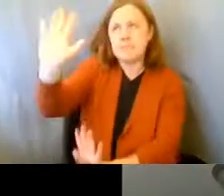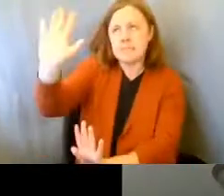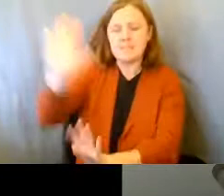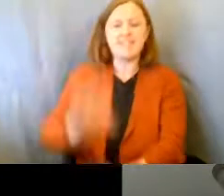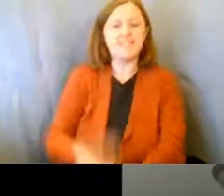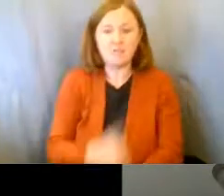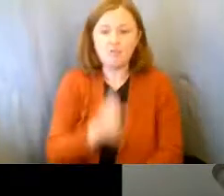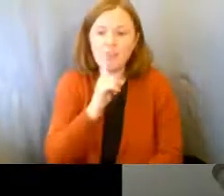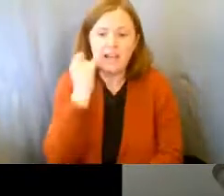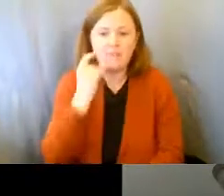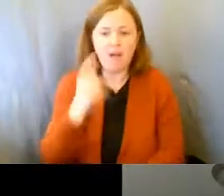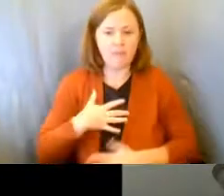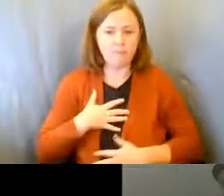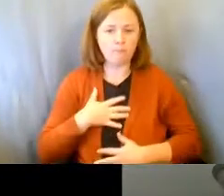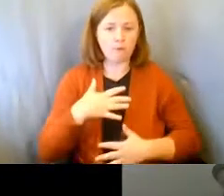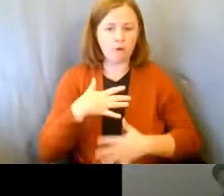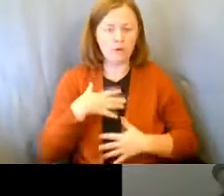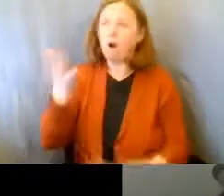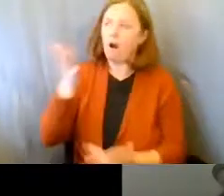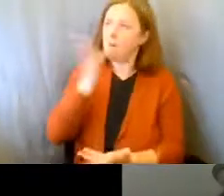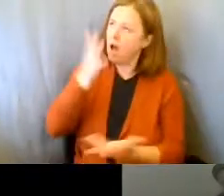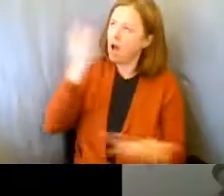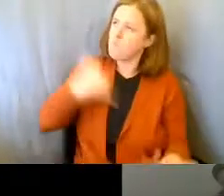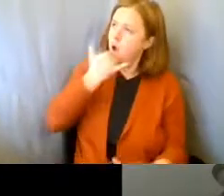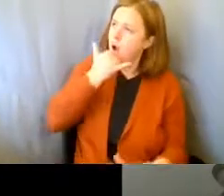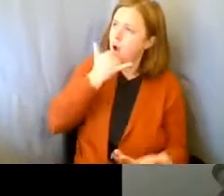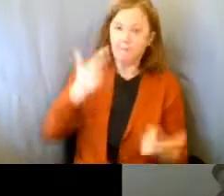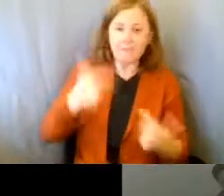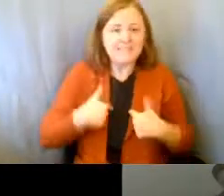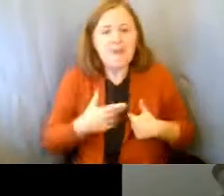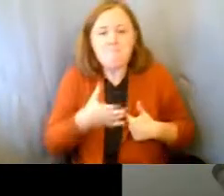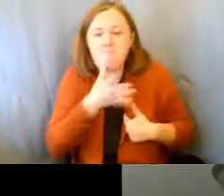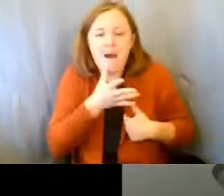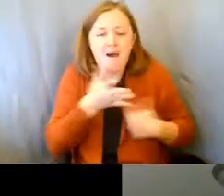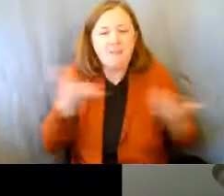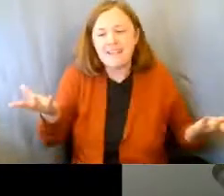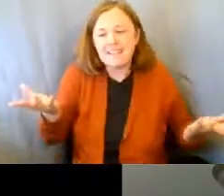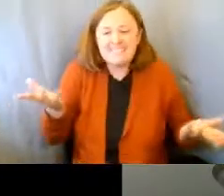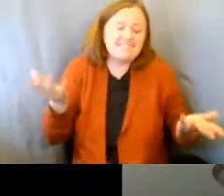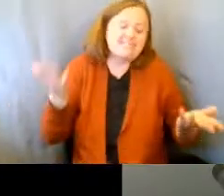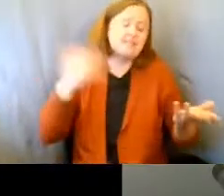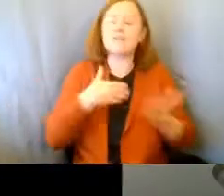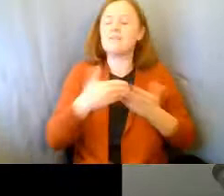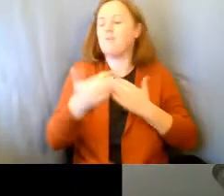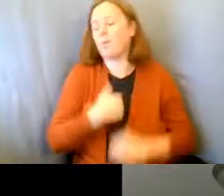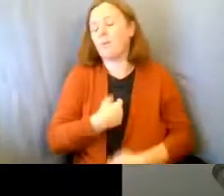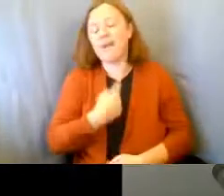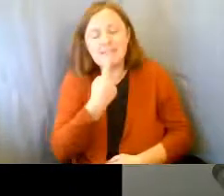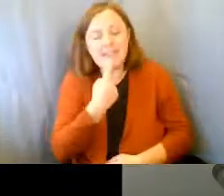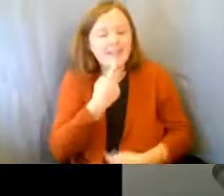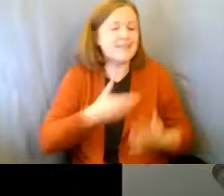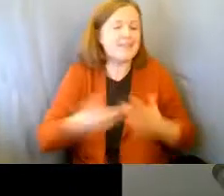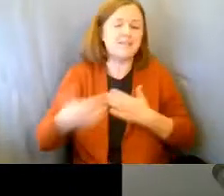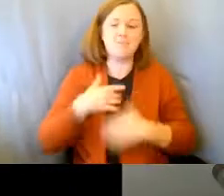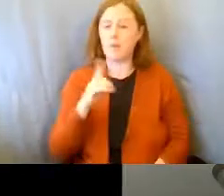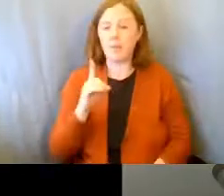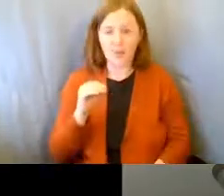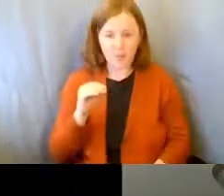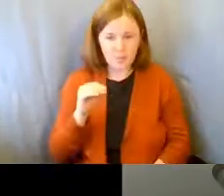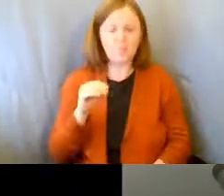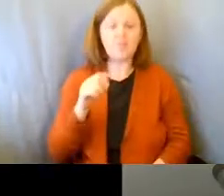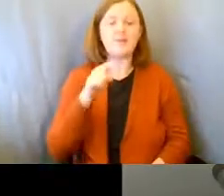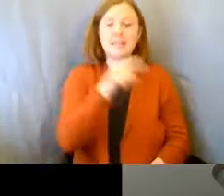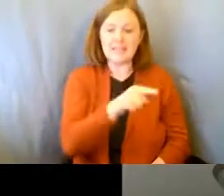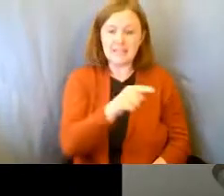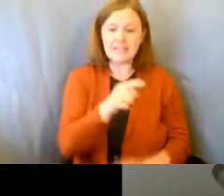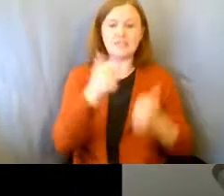you, if I even breathe sometimes, I'm doing it wrong because I'm a mom. And no matter what I say or do, he's trying